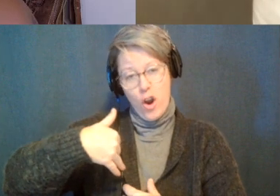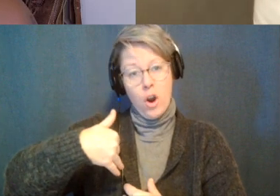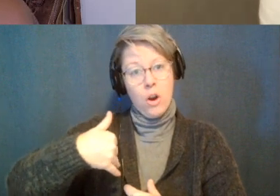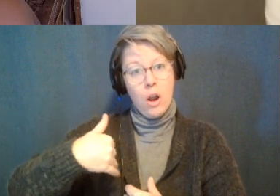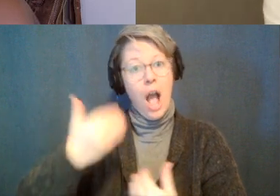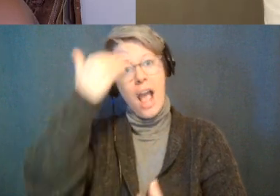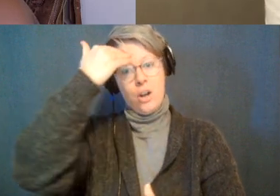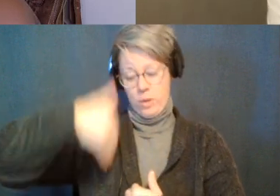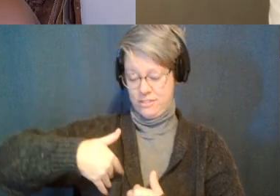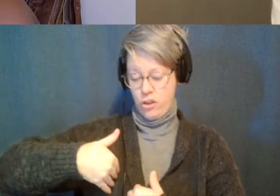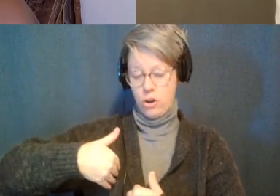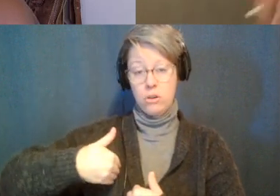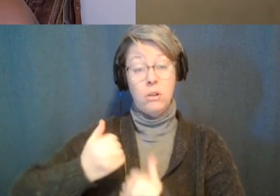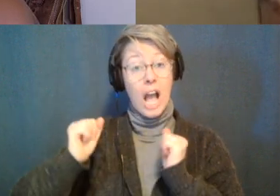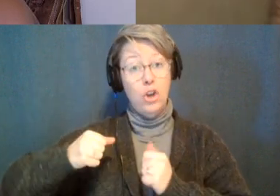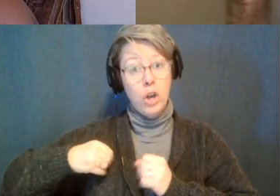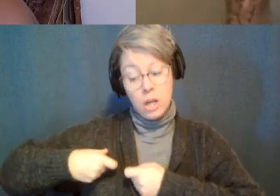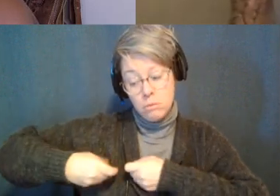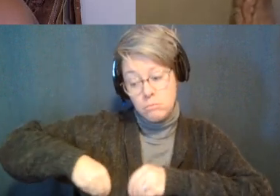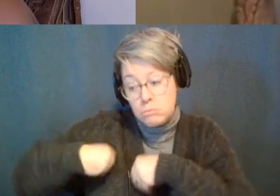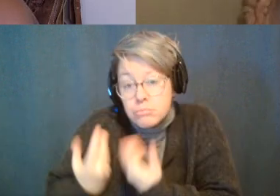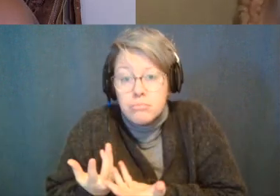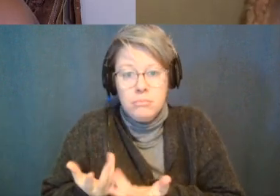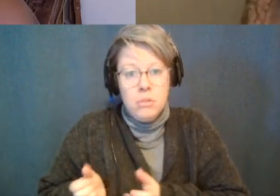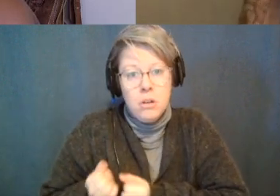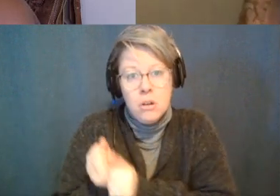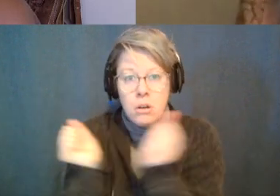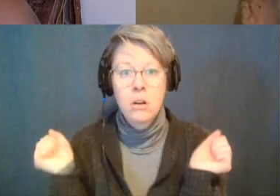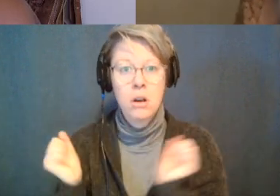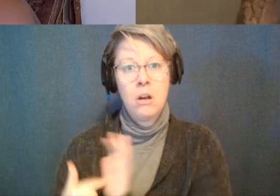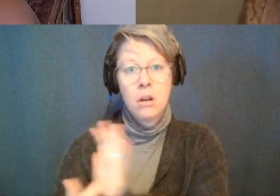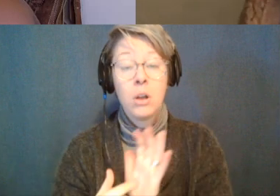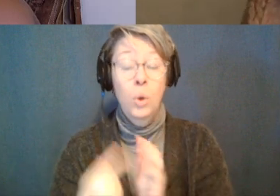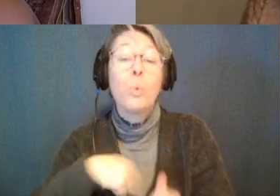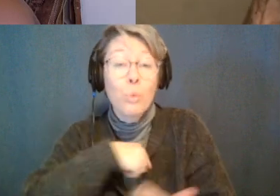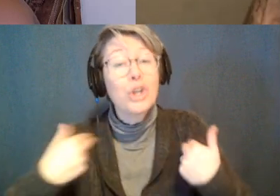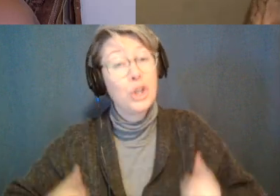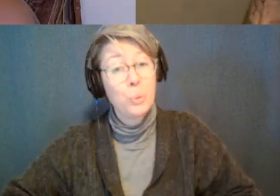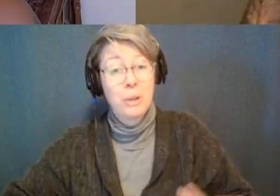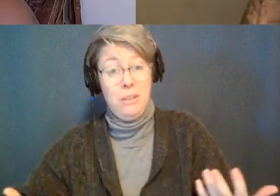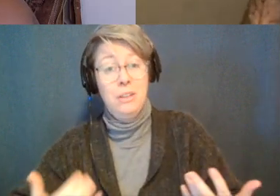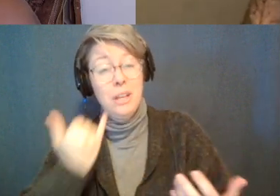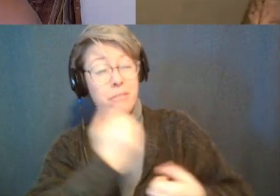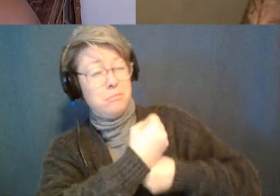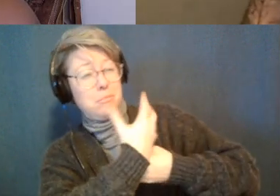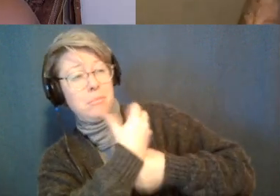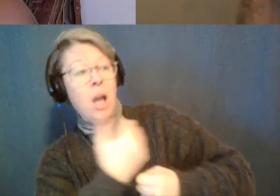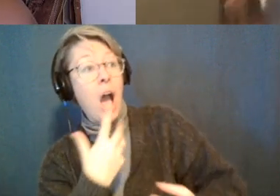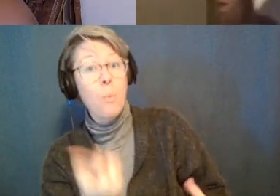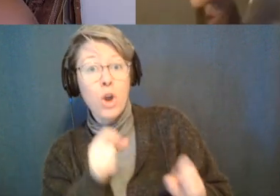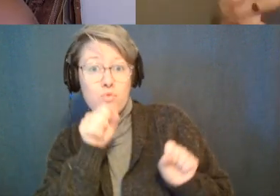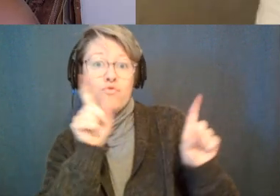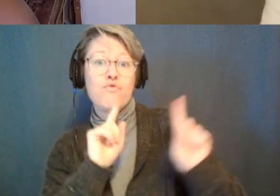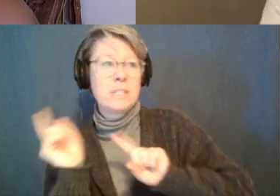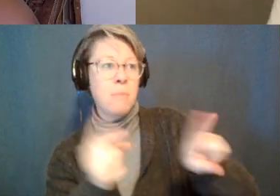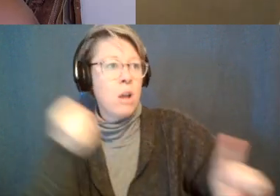then like i can feed it and like we too are human and sometimes just want to like punch somebody in the back of the head you know what i mean yeah do